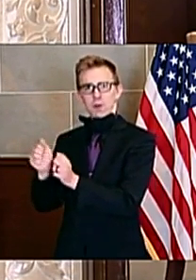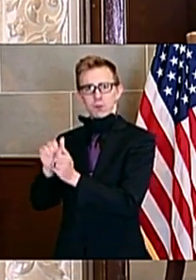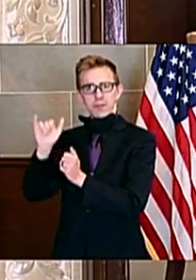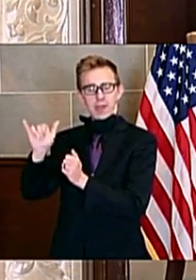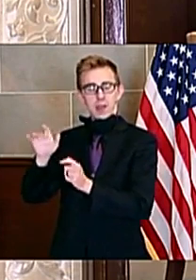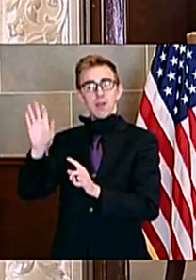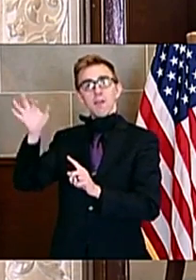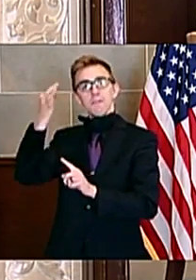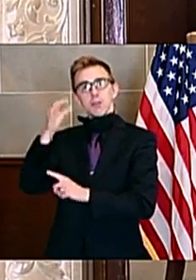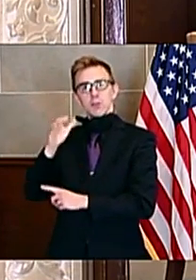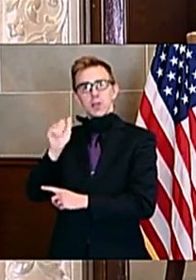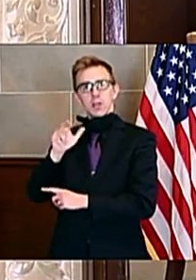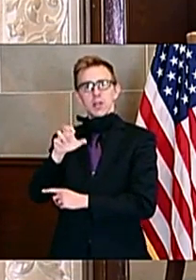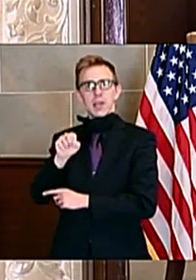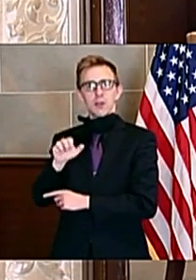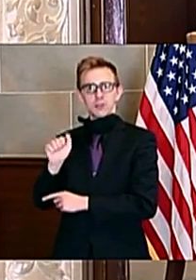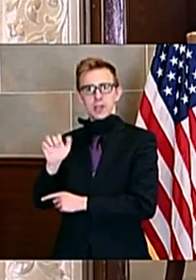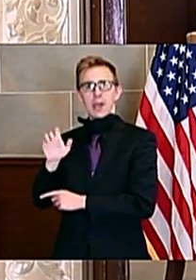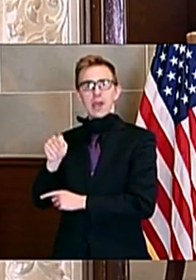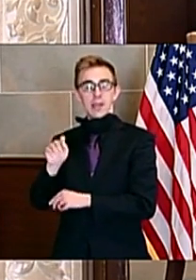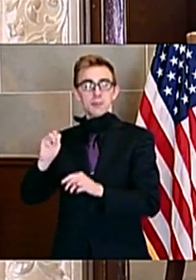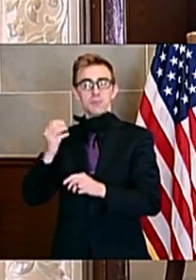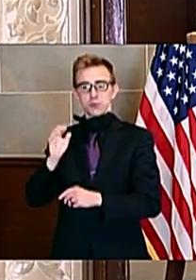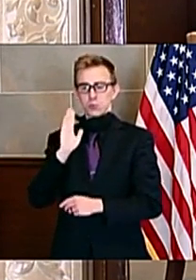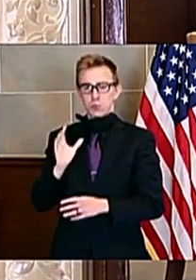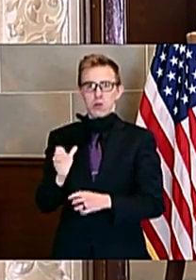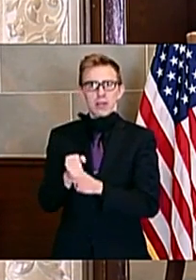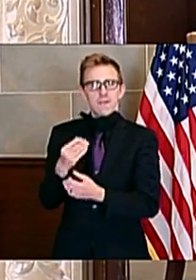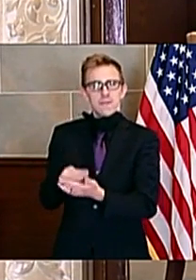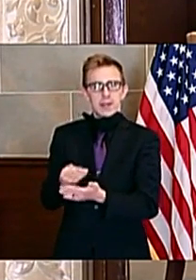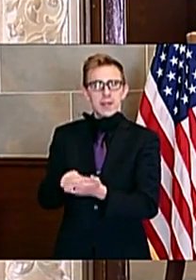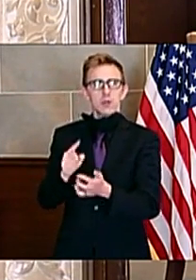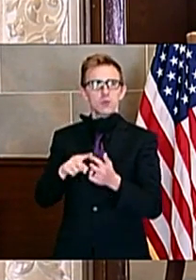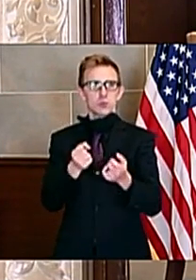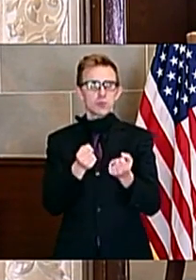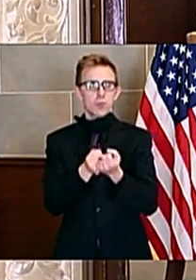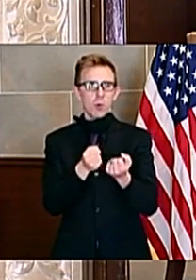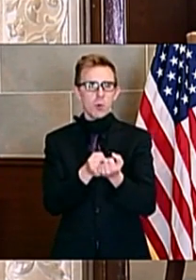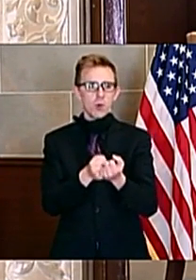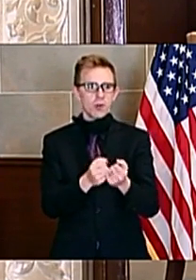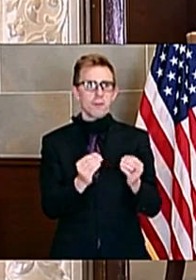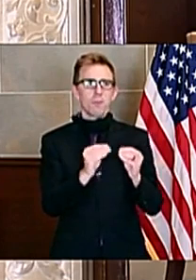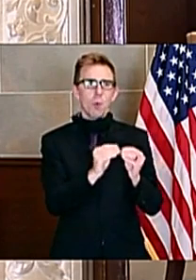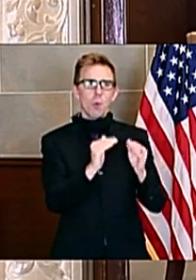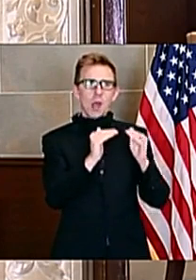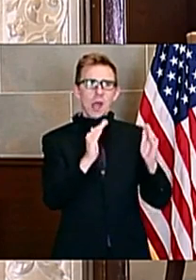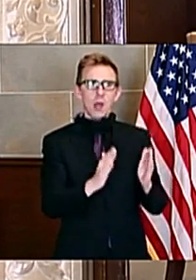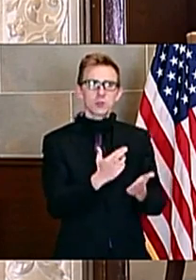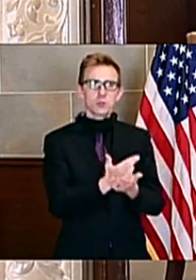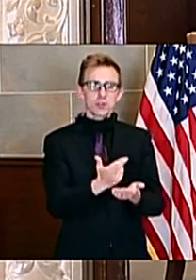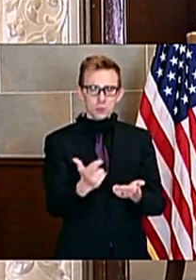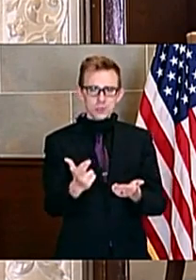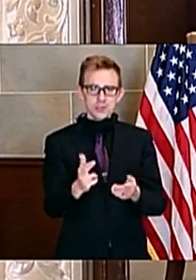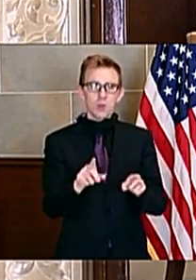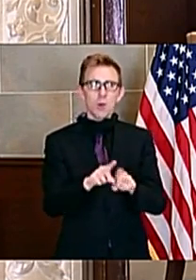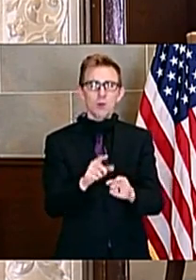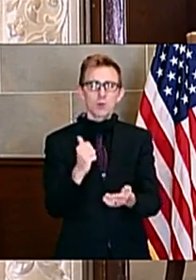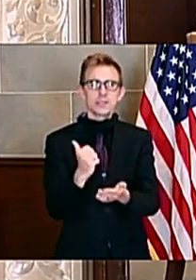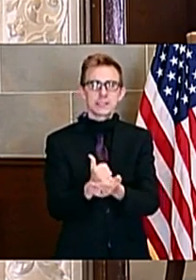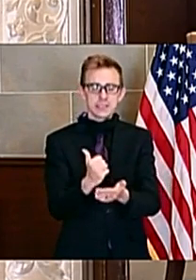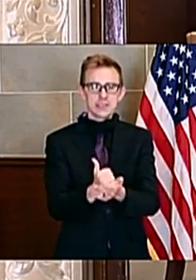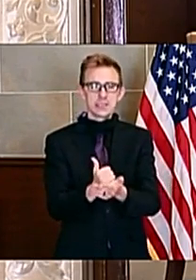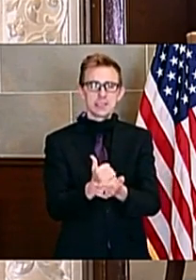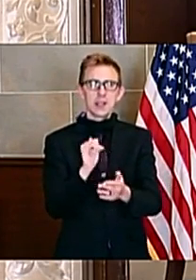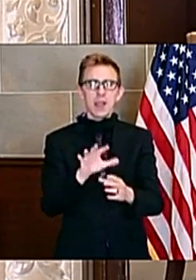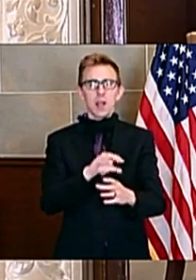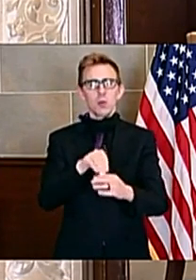CARES Act, Missouri will be receiving funding to help support additional housing resources and assistance, such